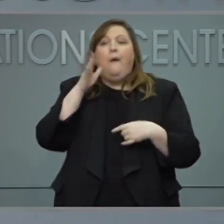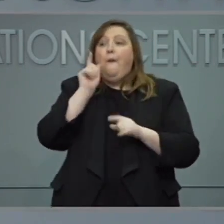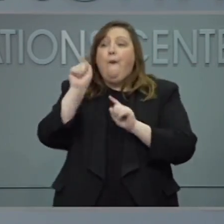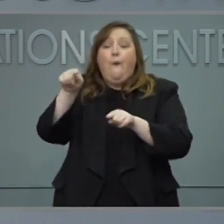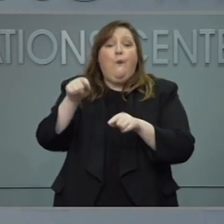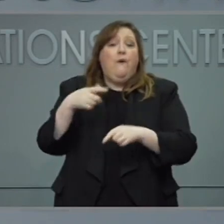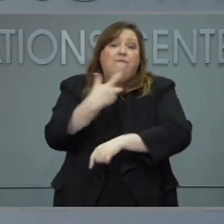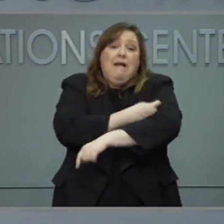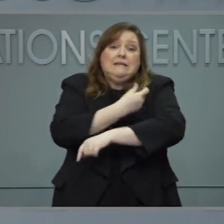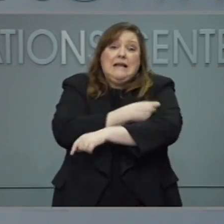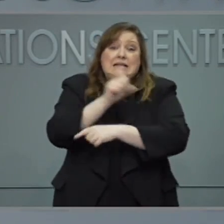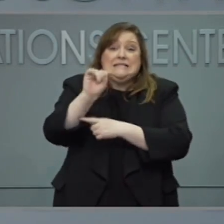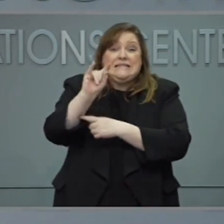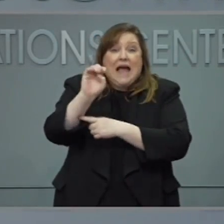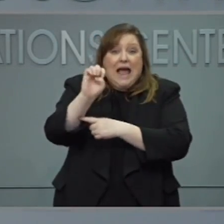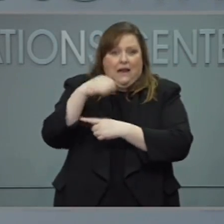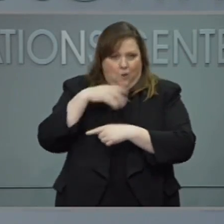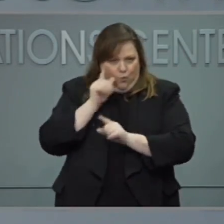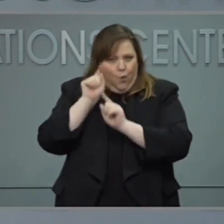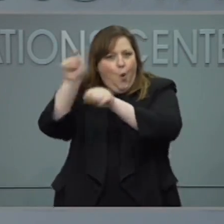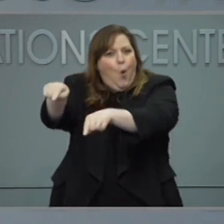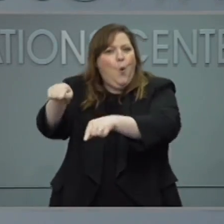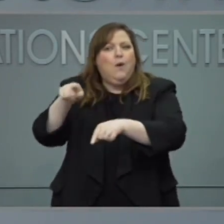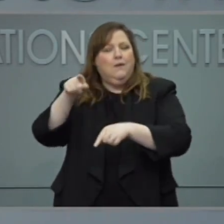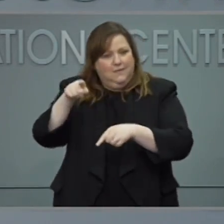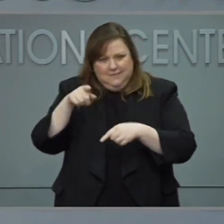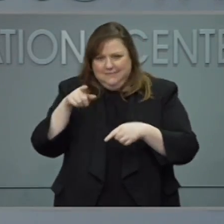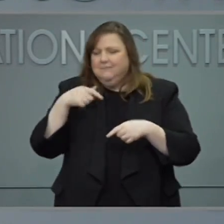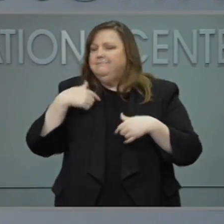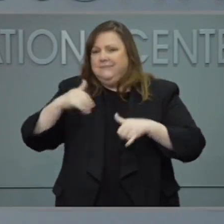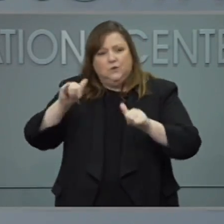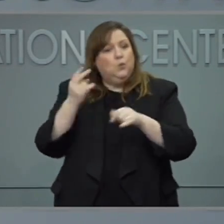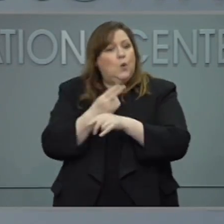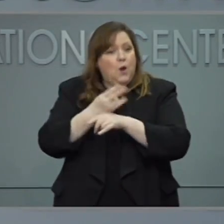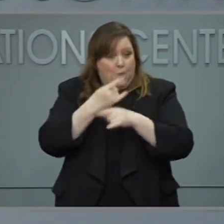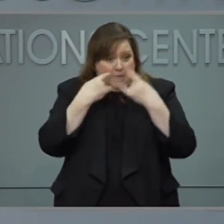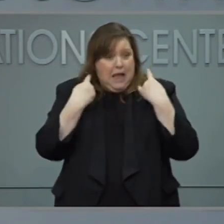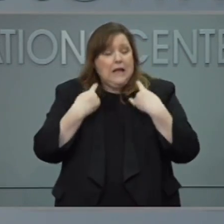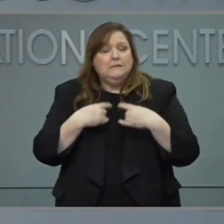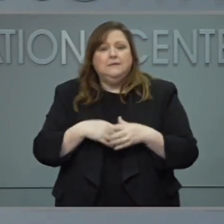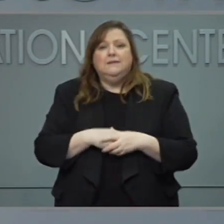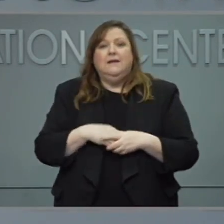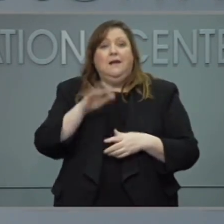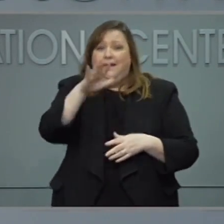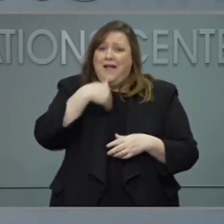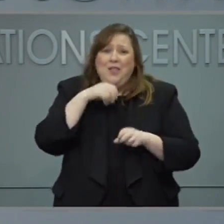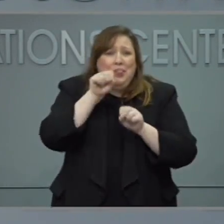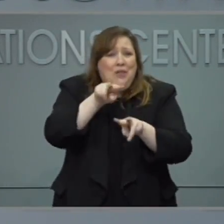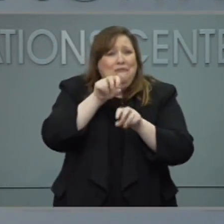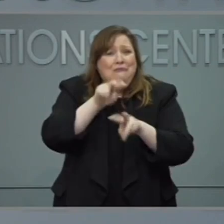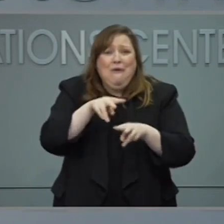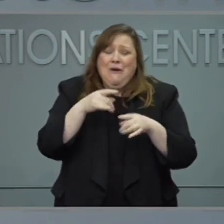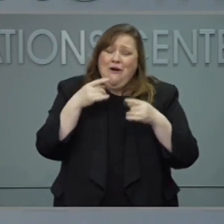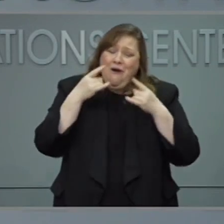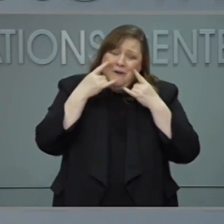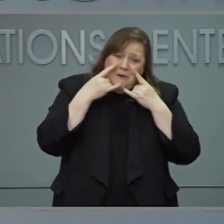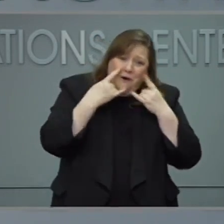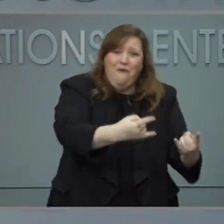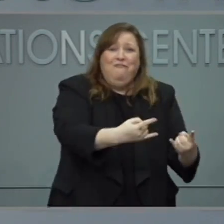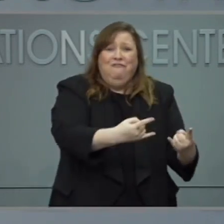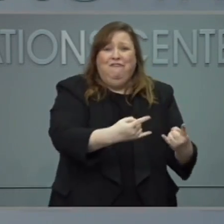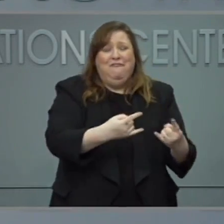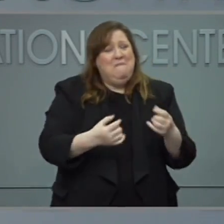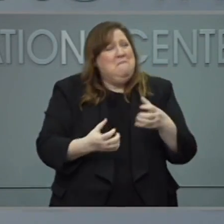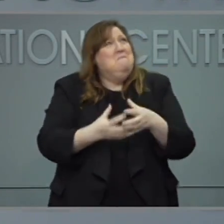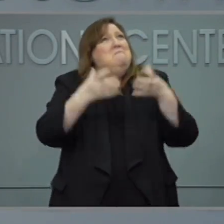wear a mask during that period of time. But I look forward to not having the mask on anyways as